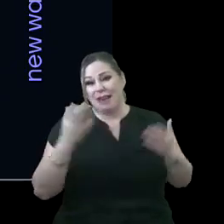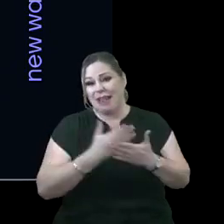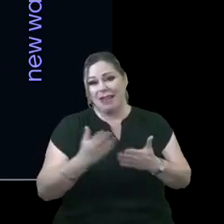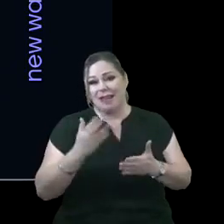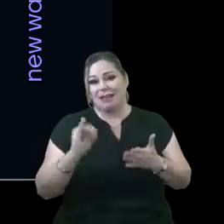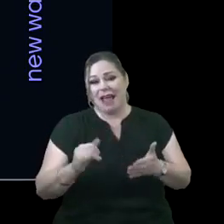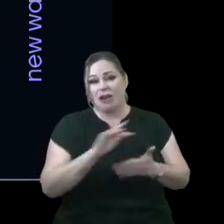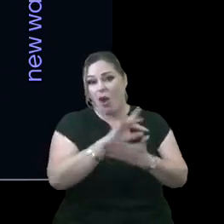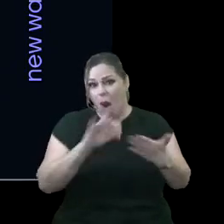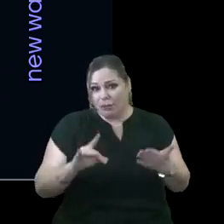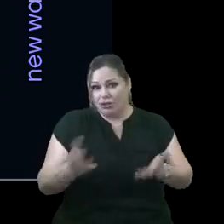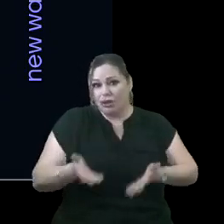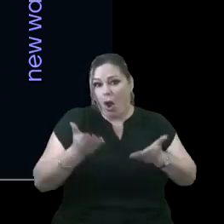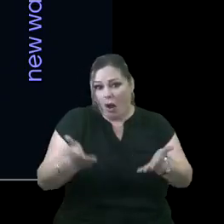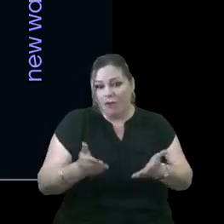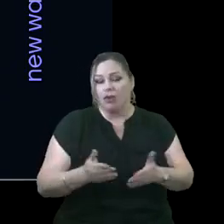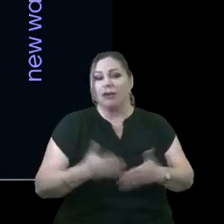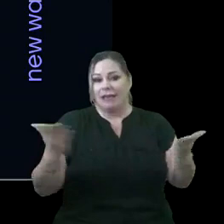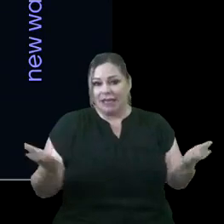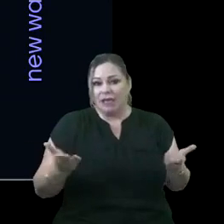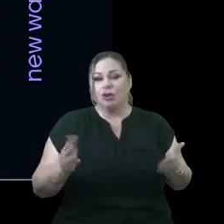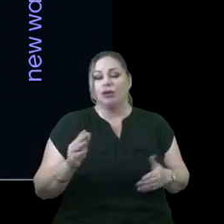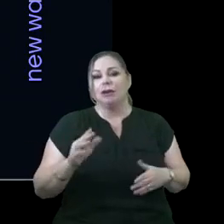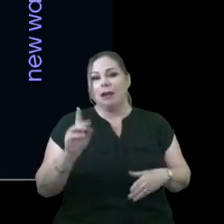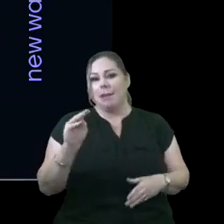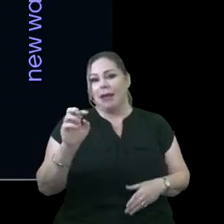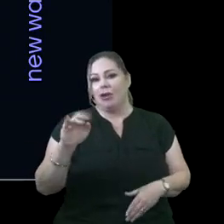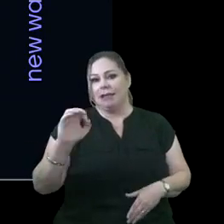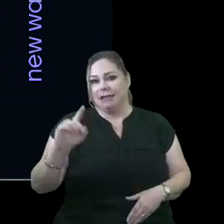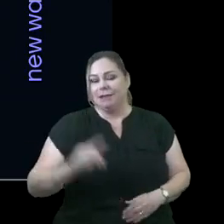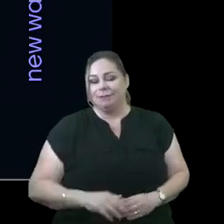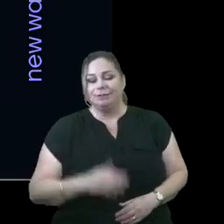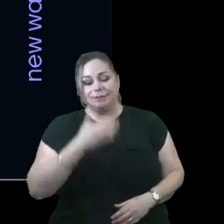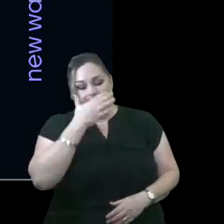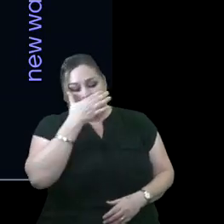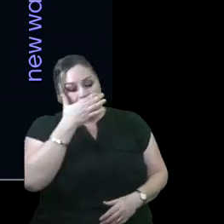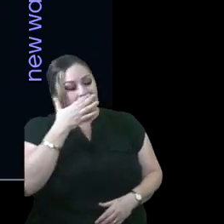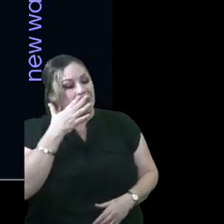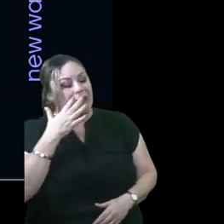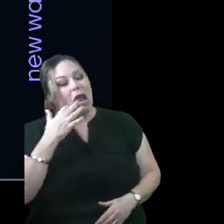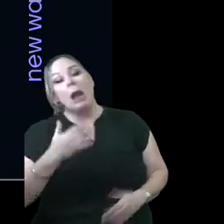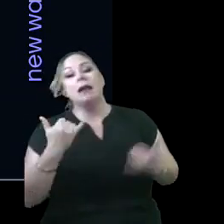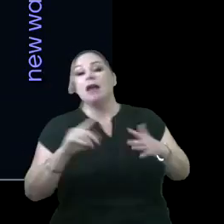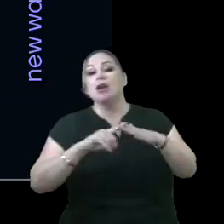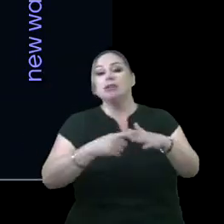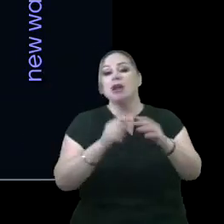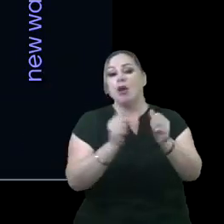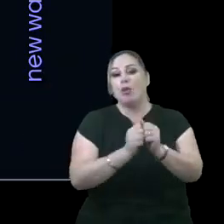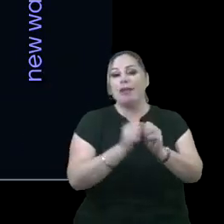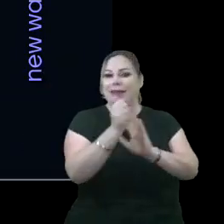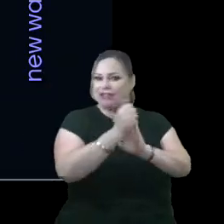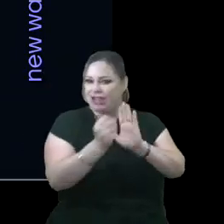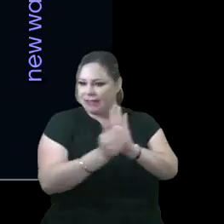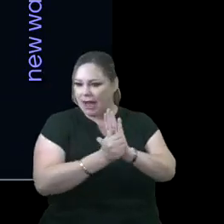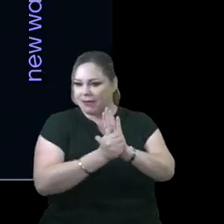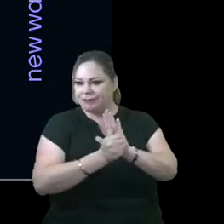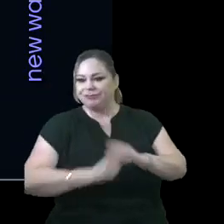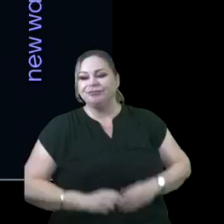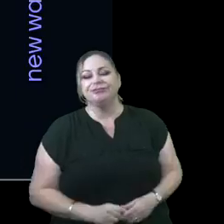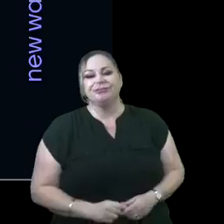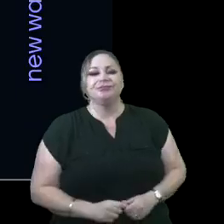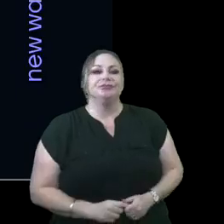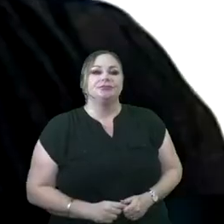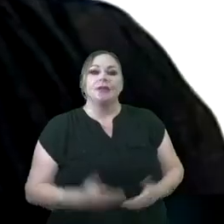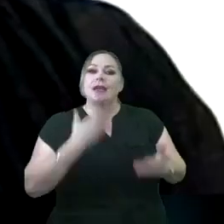options that we offer here at Maynard ISD. So if we could just start with the agenda slide at a high level.